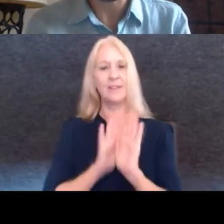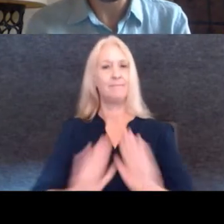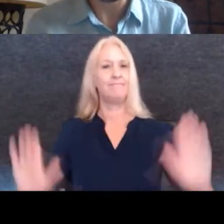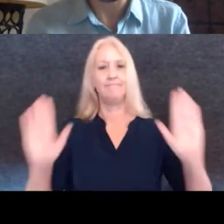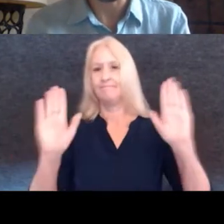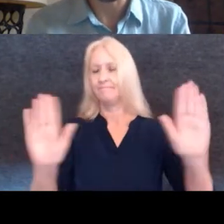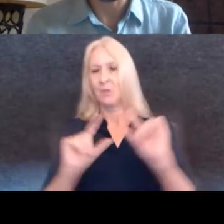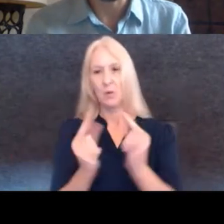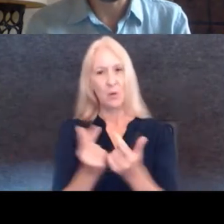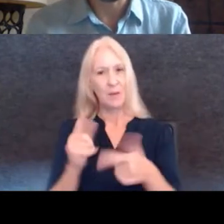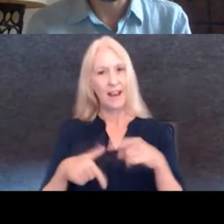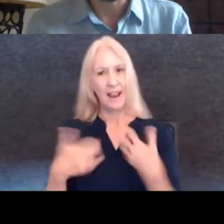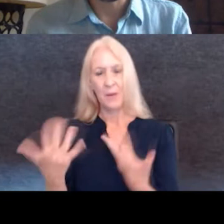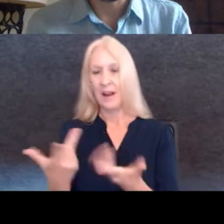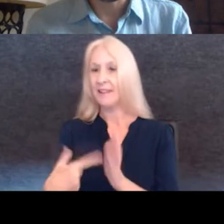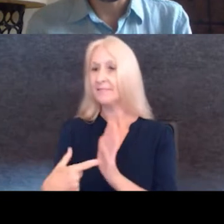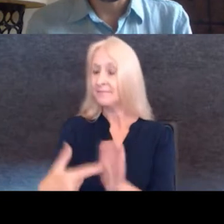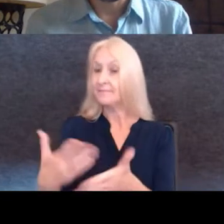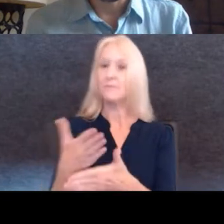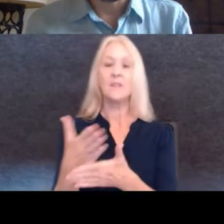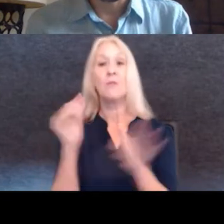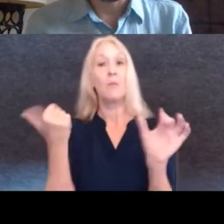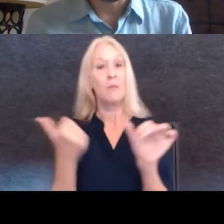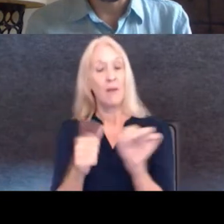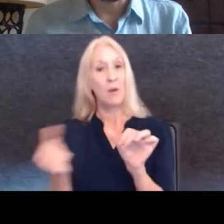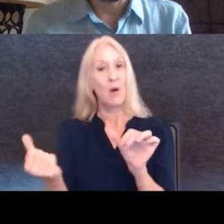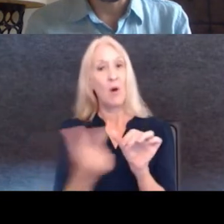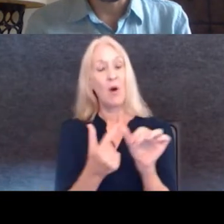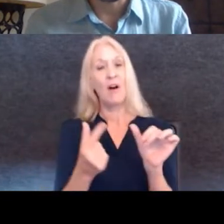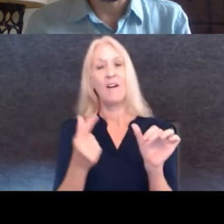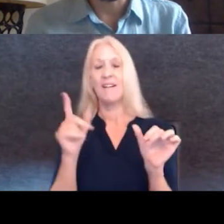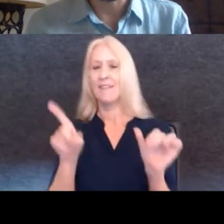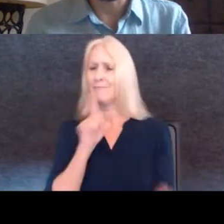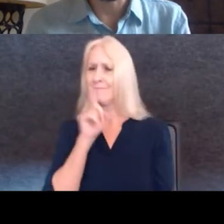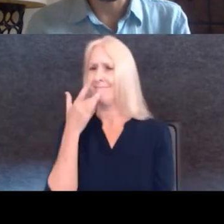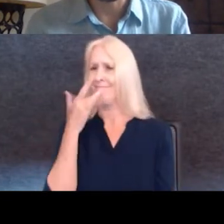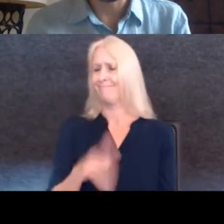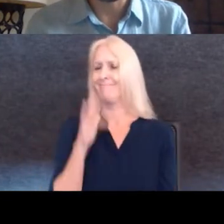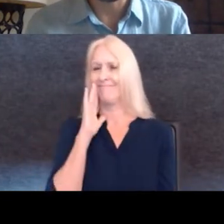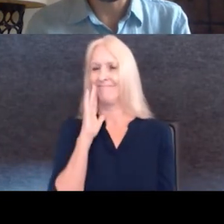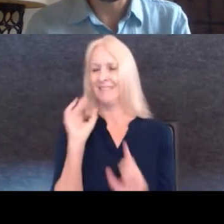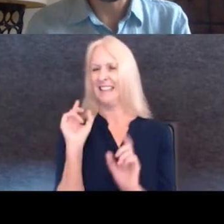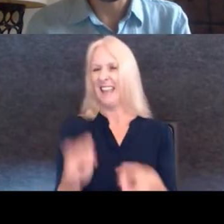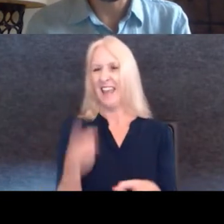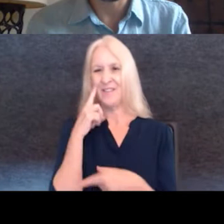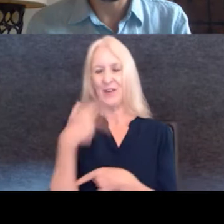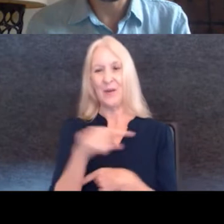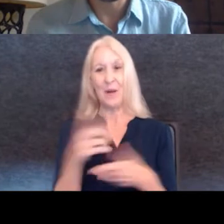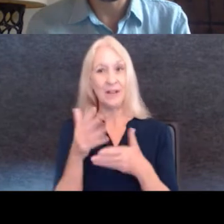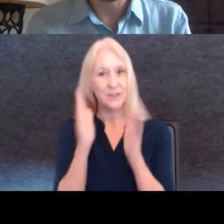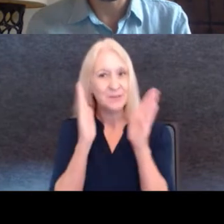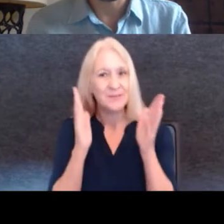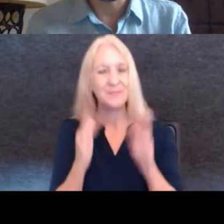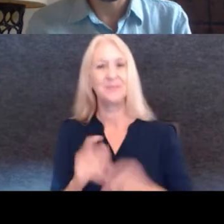I can't wait to share them with you. Remember everybody, this is a gift for you today. And I want you to listen in and